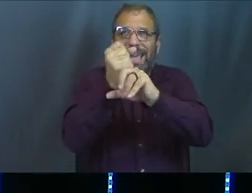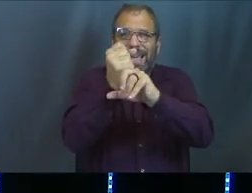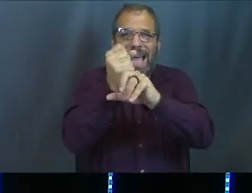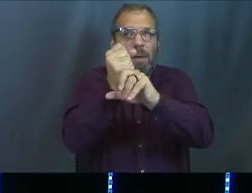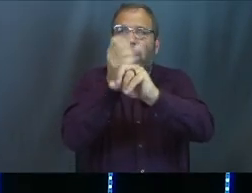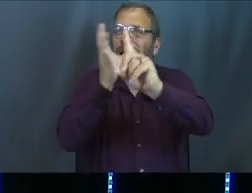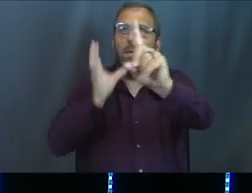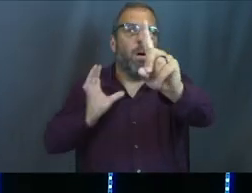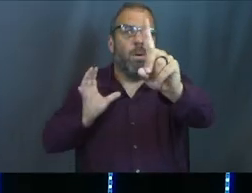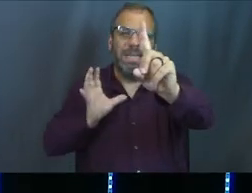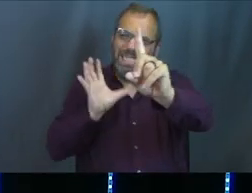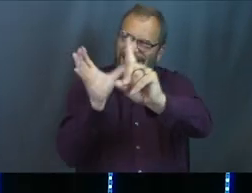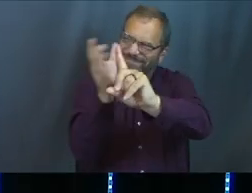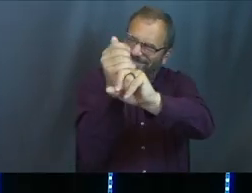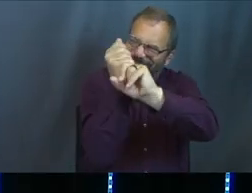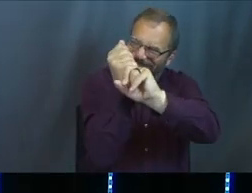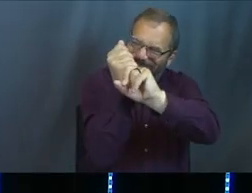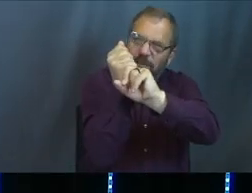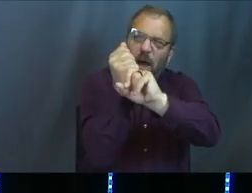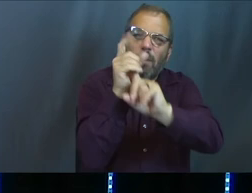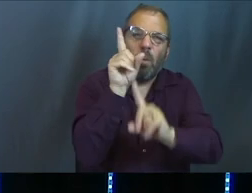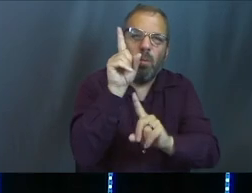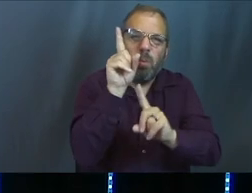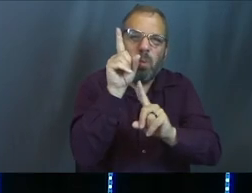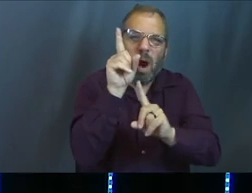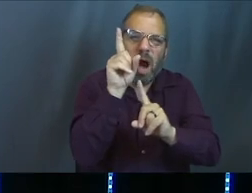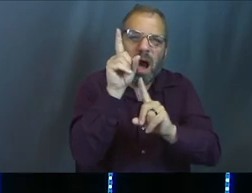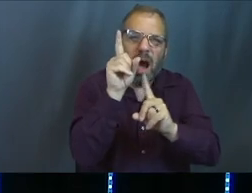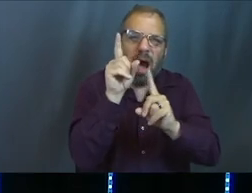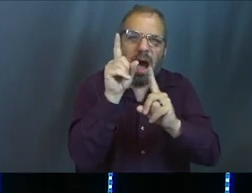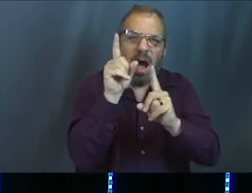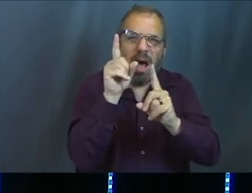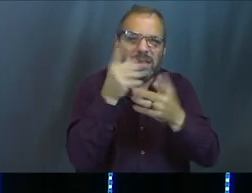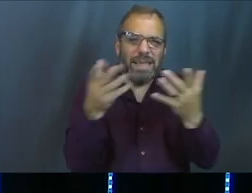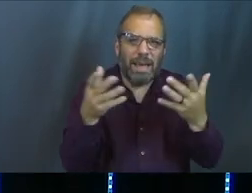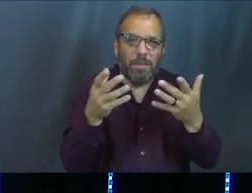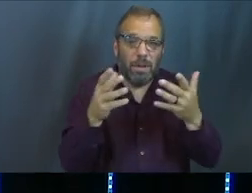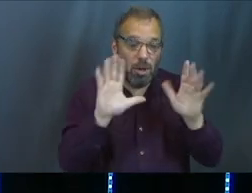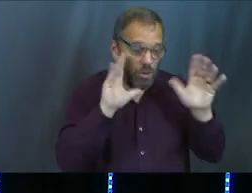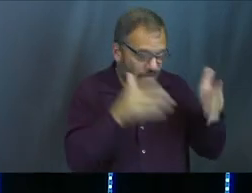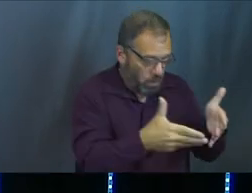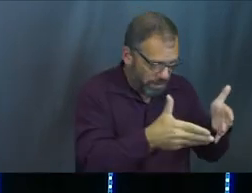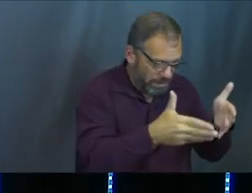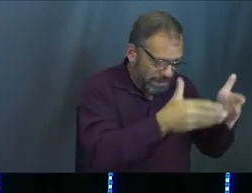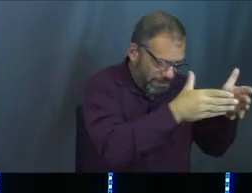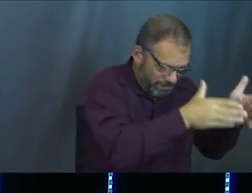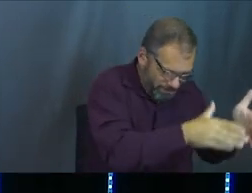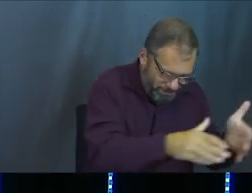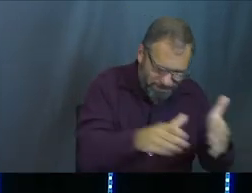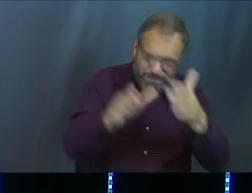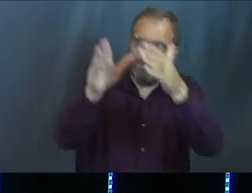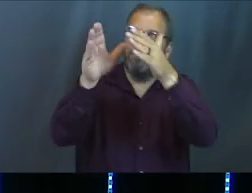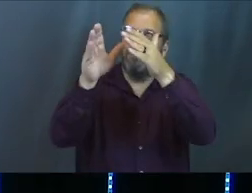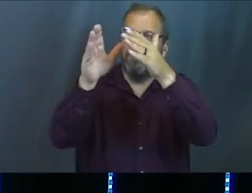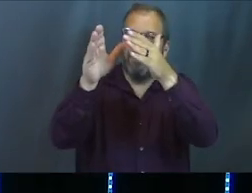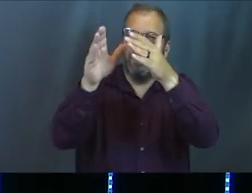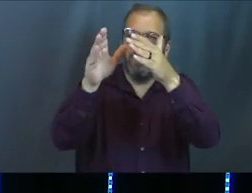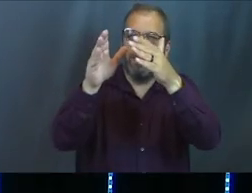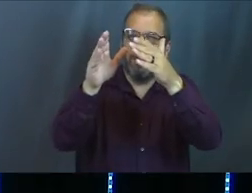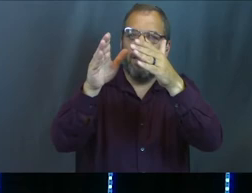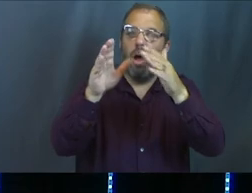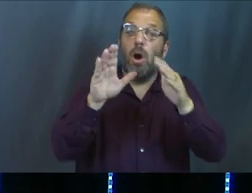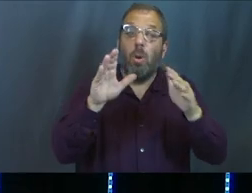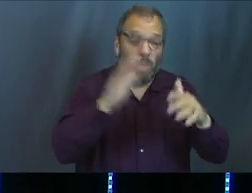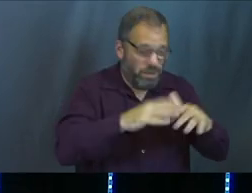let go? I think one step, just a practical thing that we can do is we can just shift our focus. Again, back to the idea